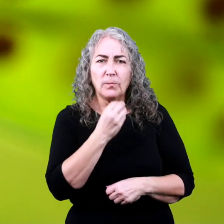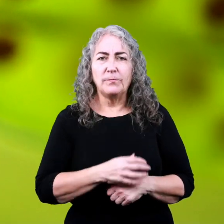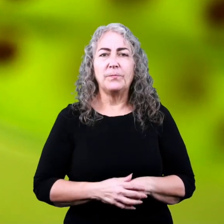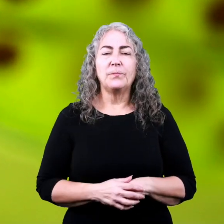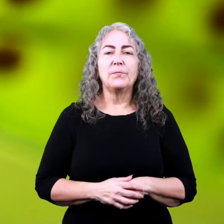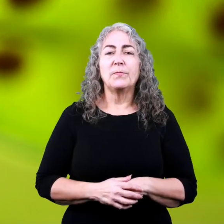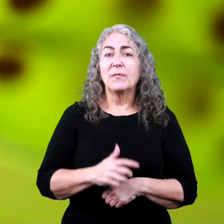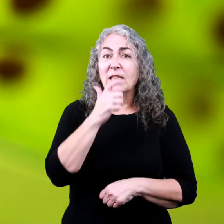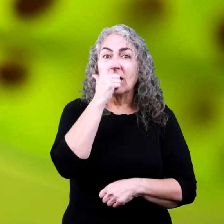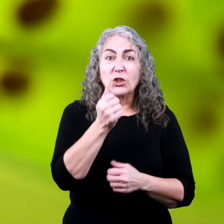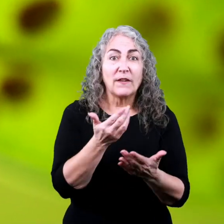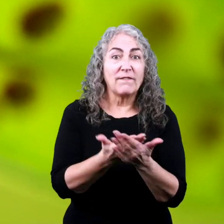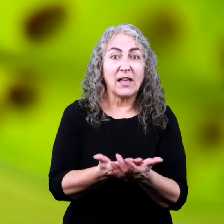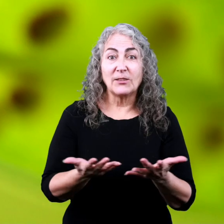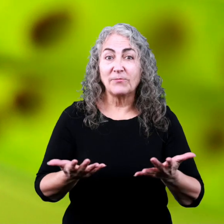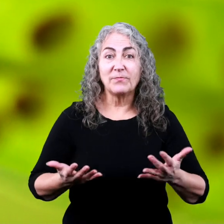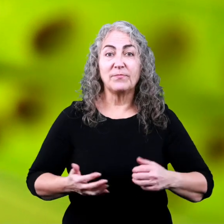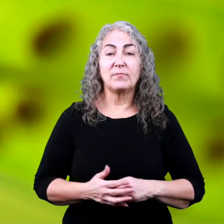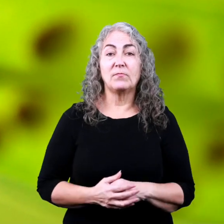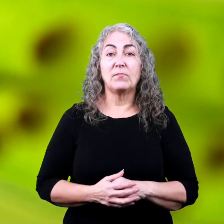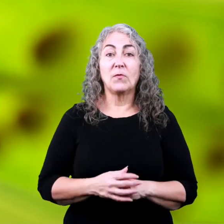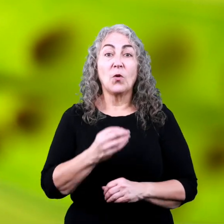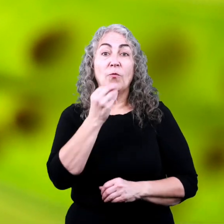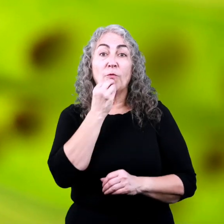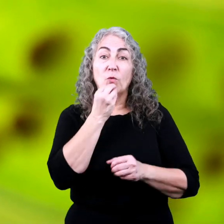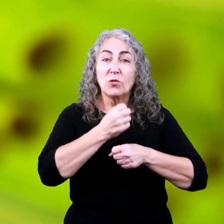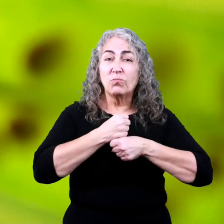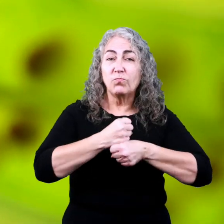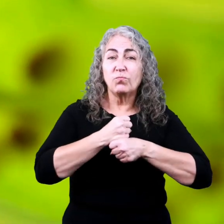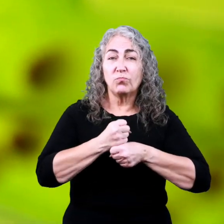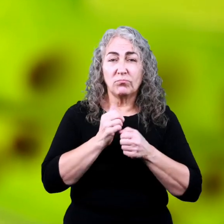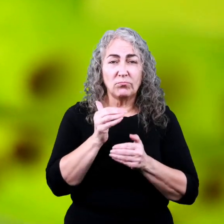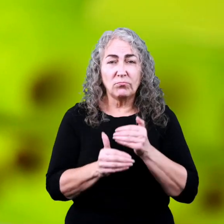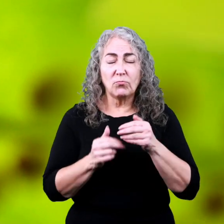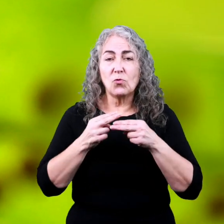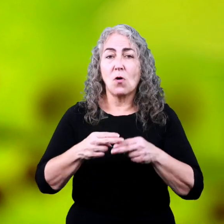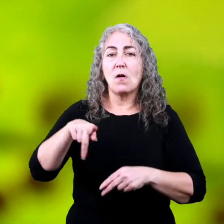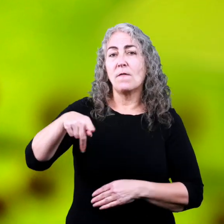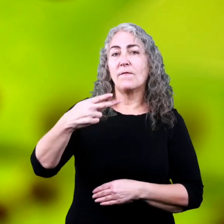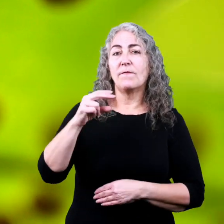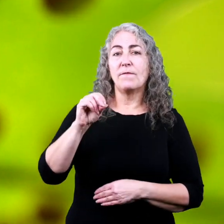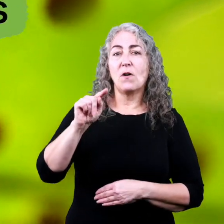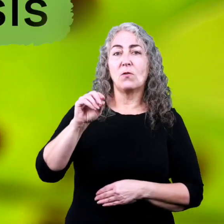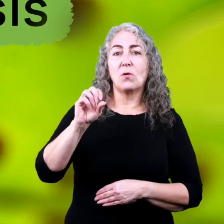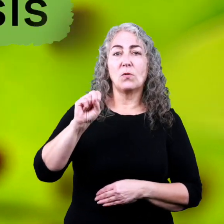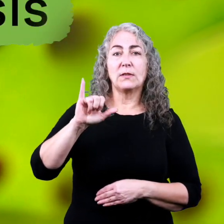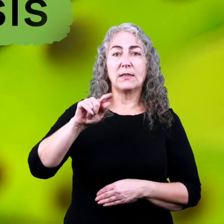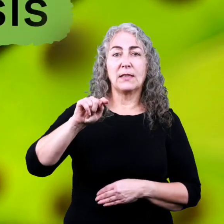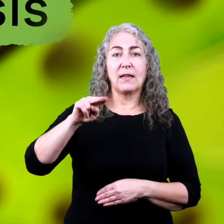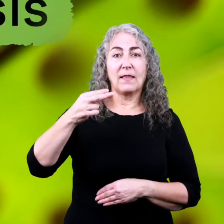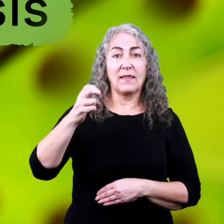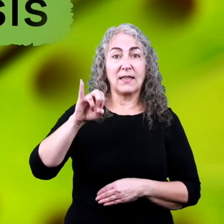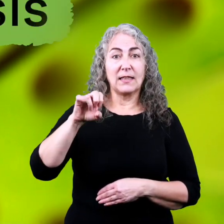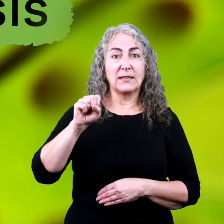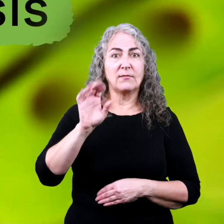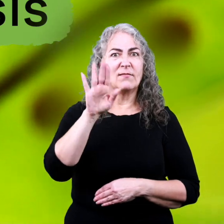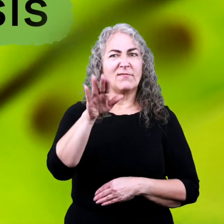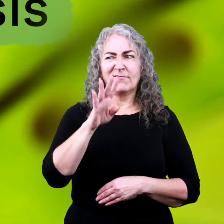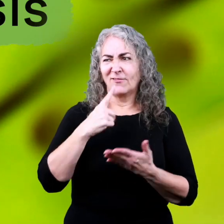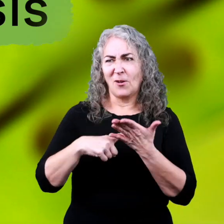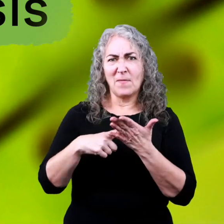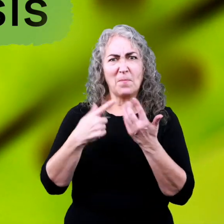Here is an interesting fact. This food-making process is called photosynthesis.